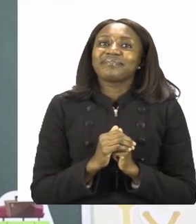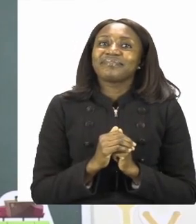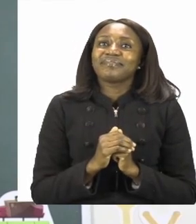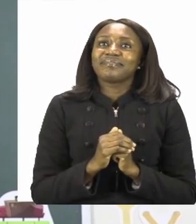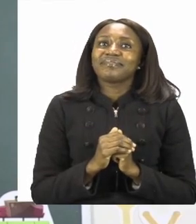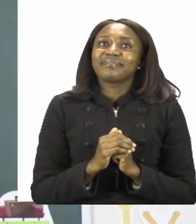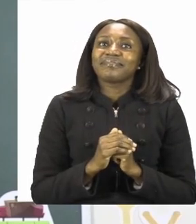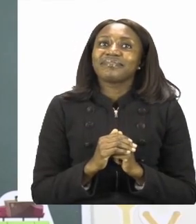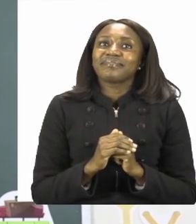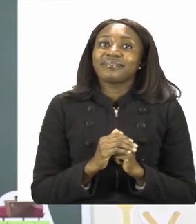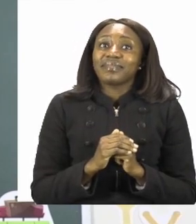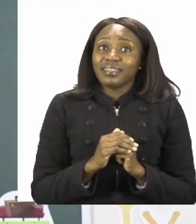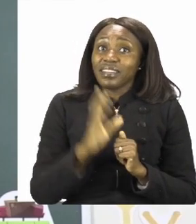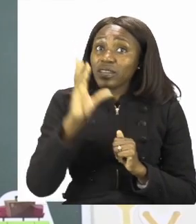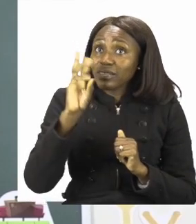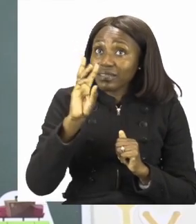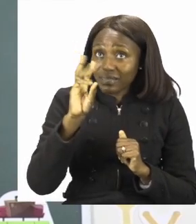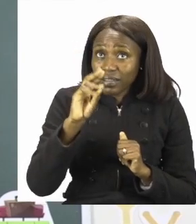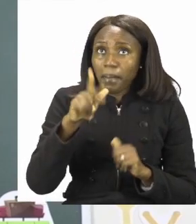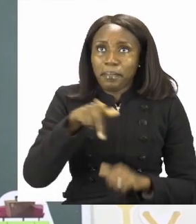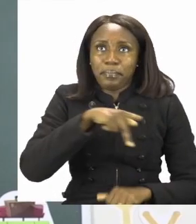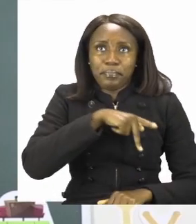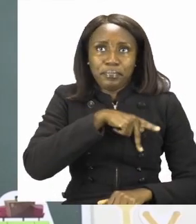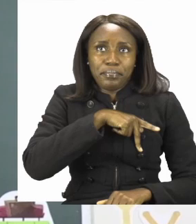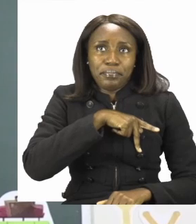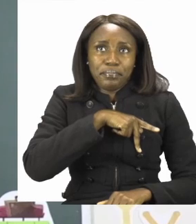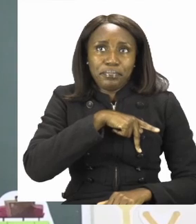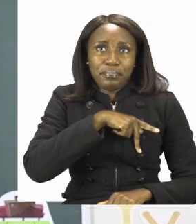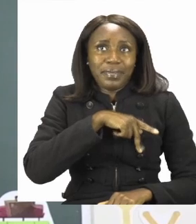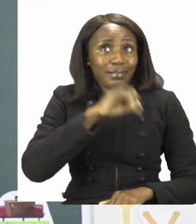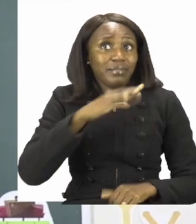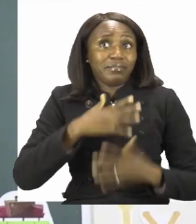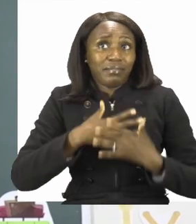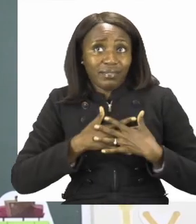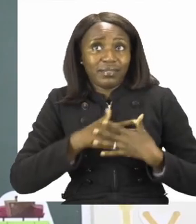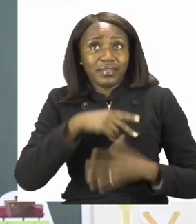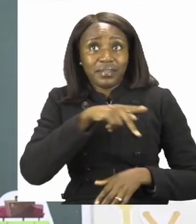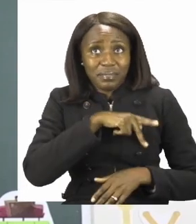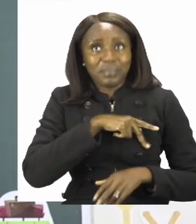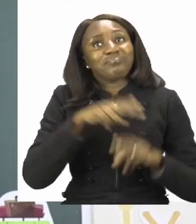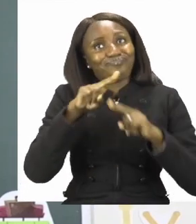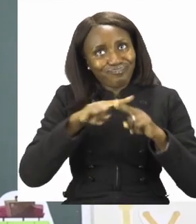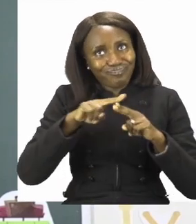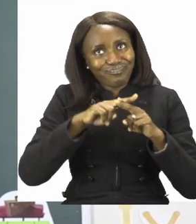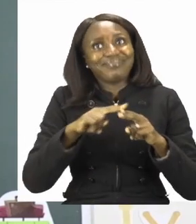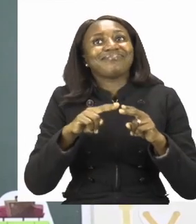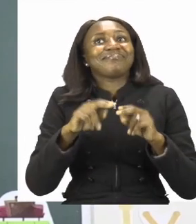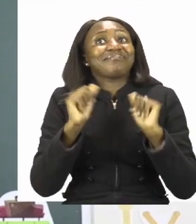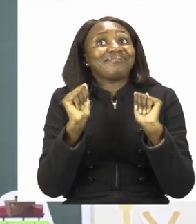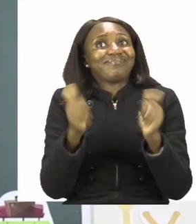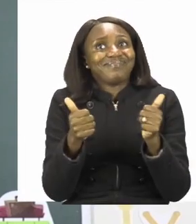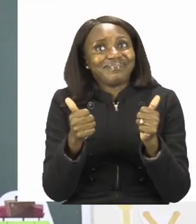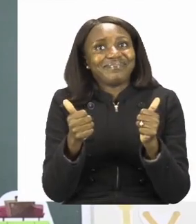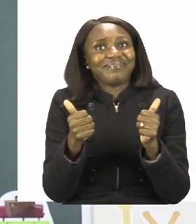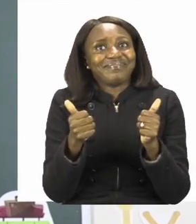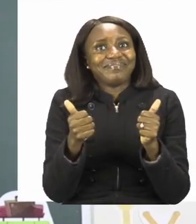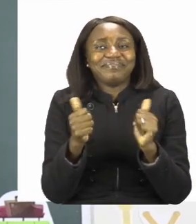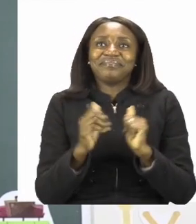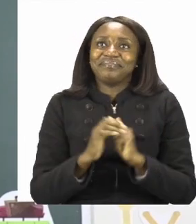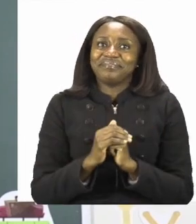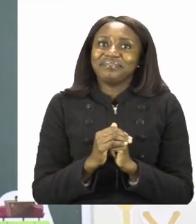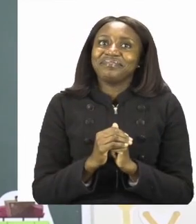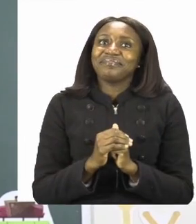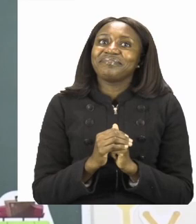have the colour purple. If purple is your favourite colour, well done, that's okay. You can use that one too.